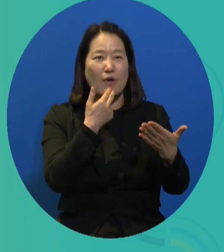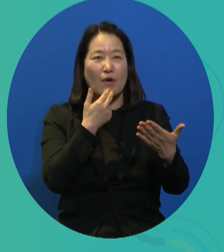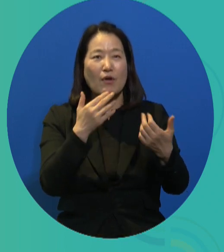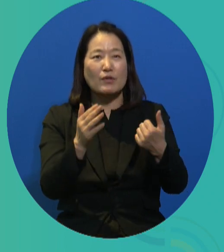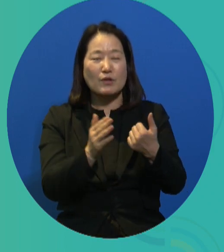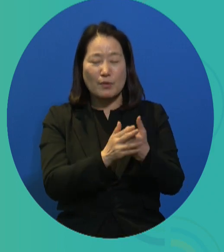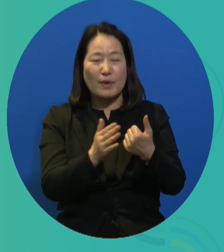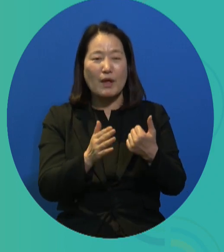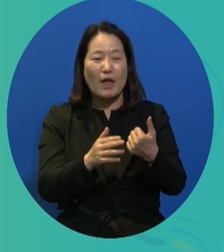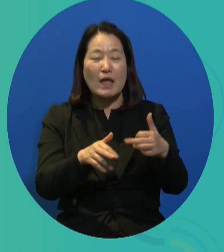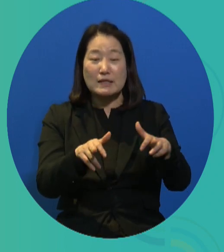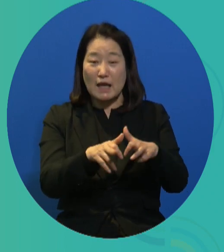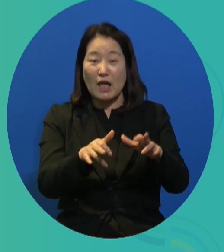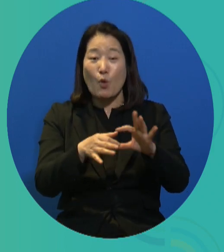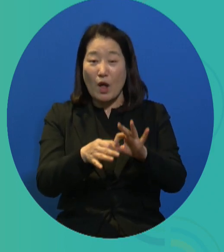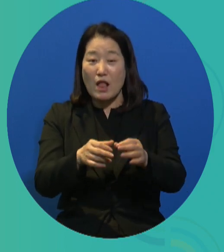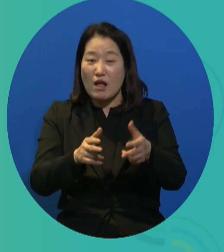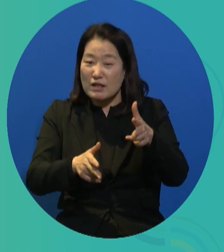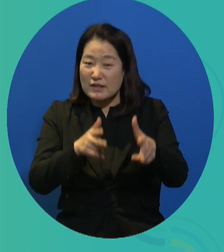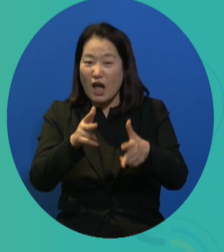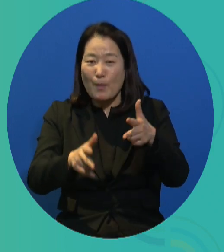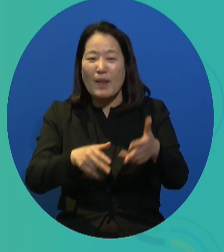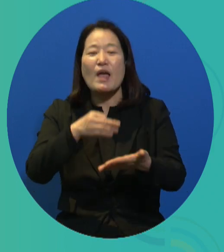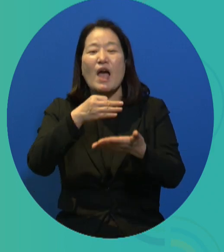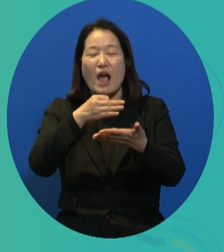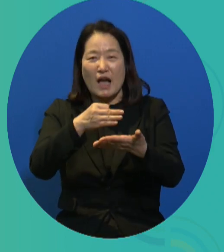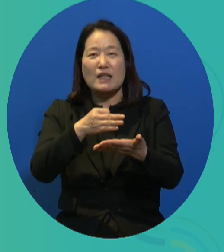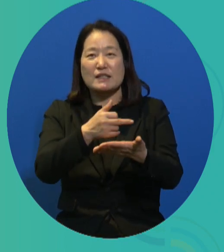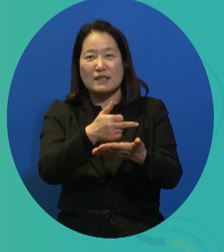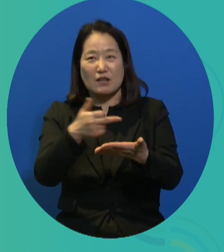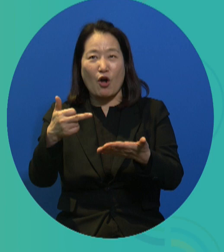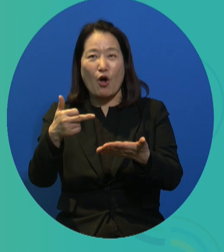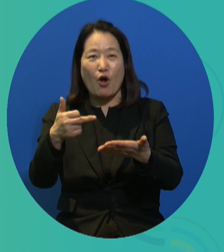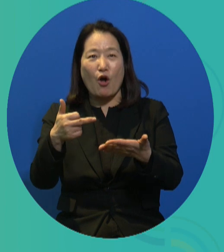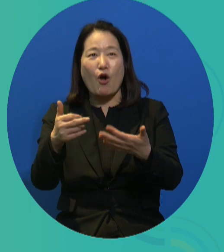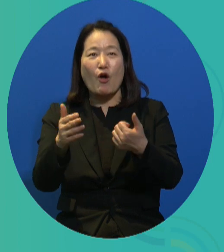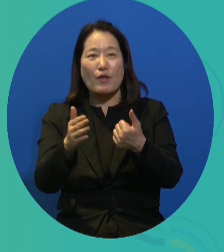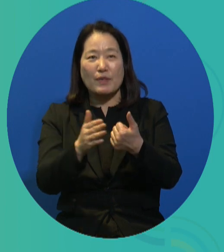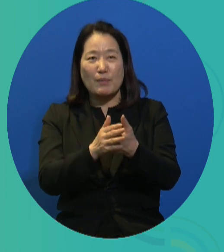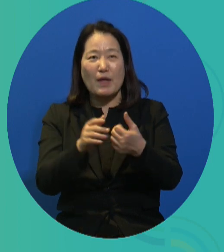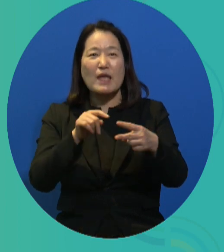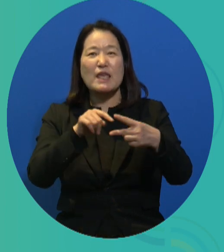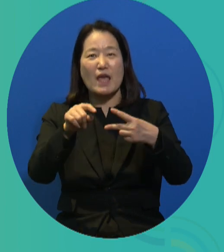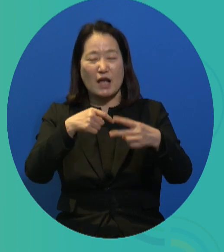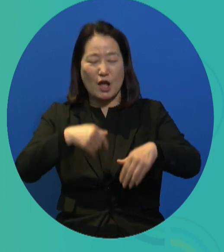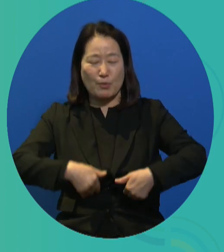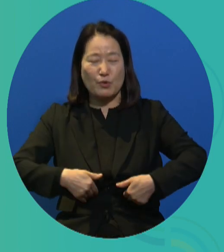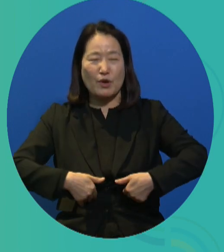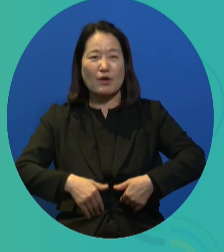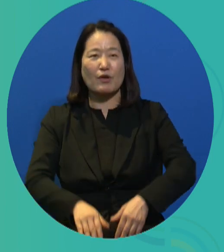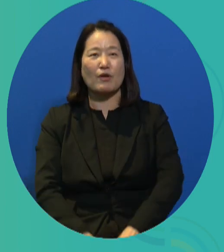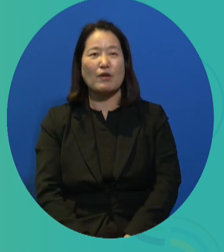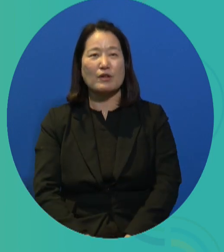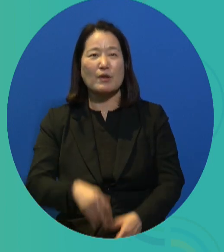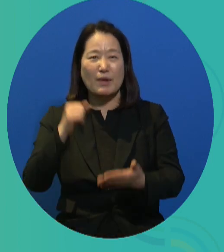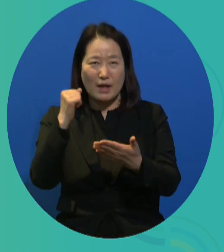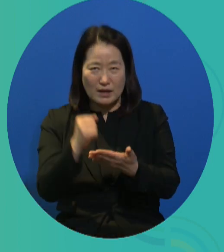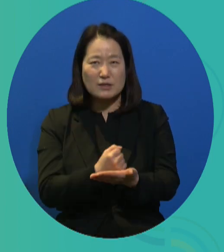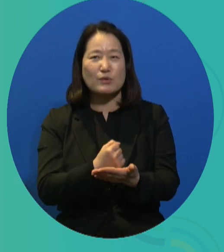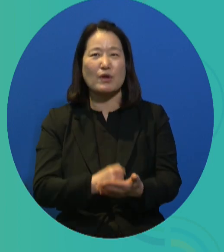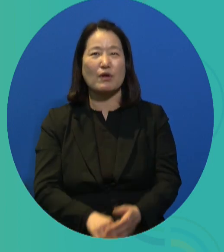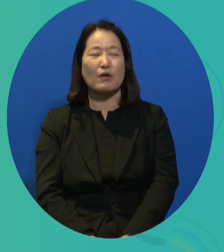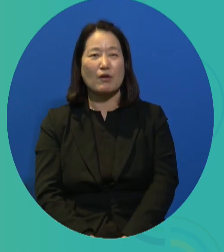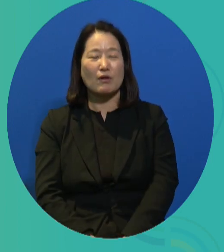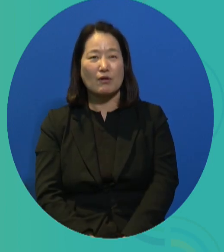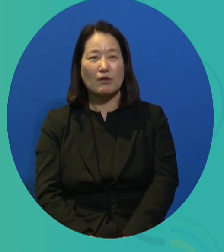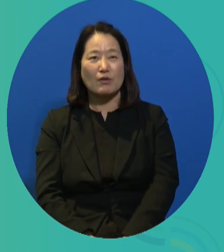try to provide a deliverable. But these programs have different values and they should be looked at and interpreted differently. However, that is